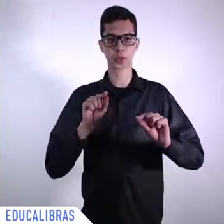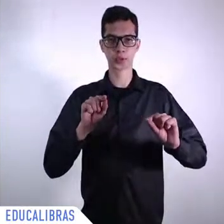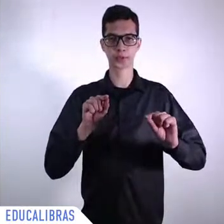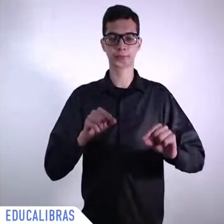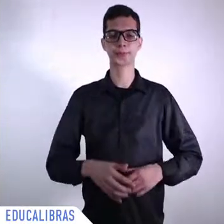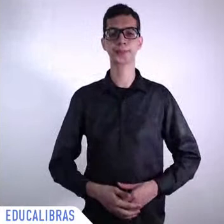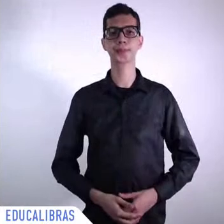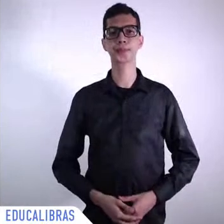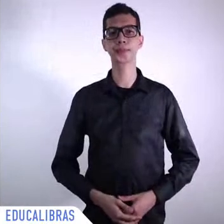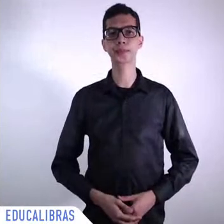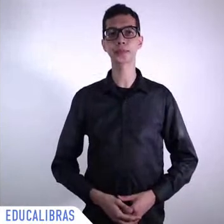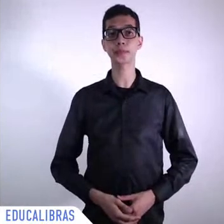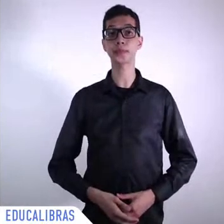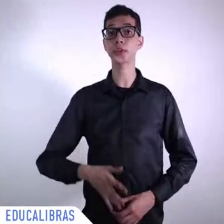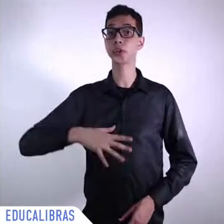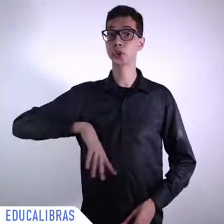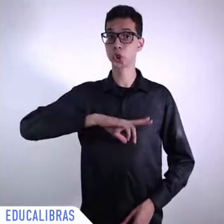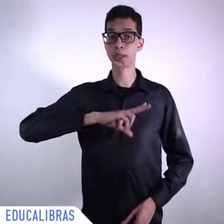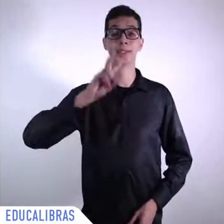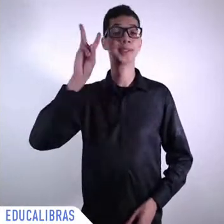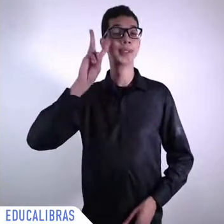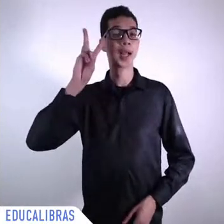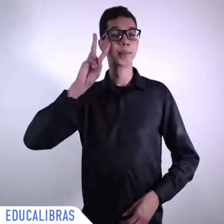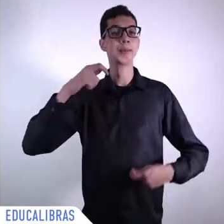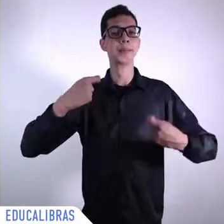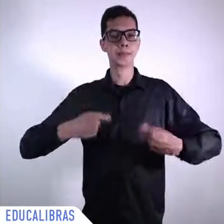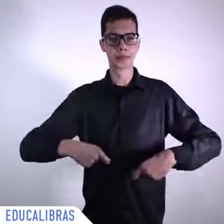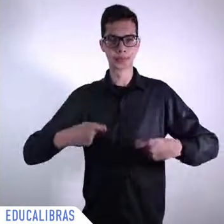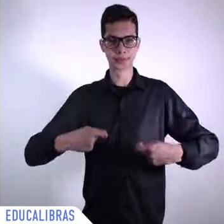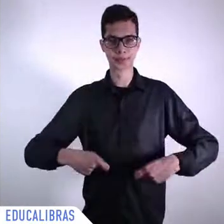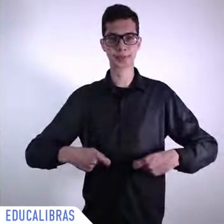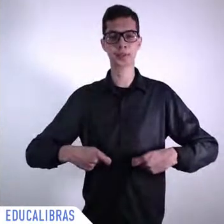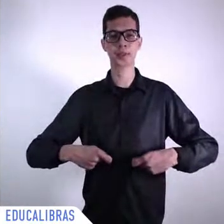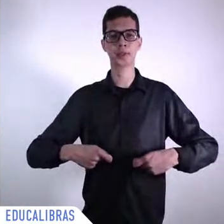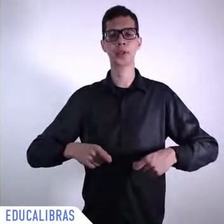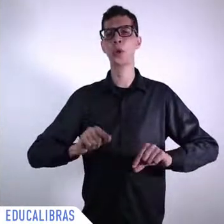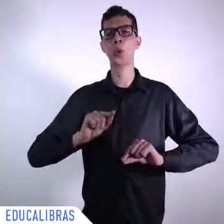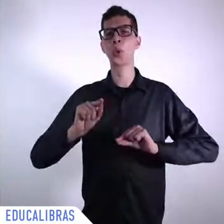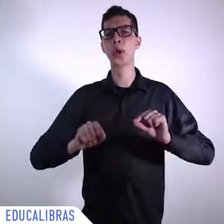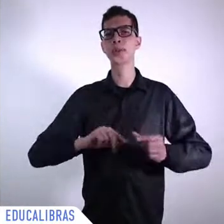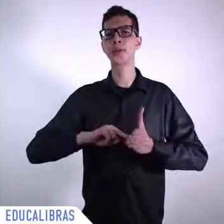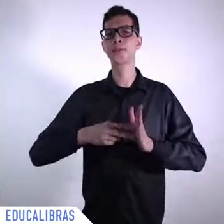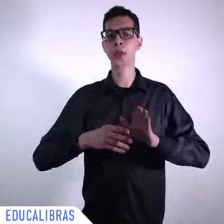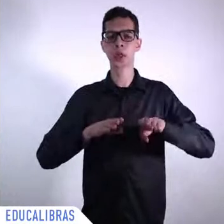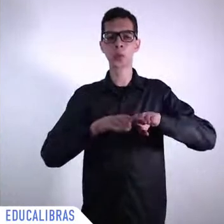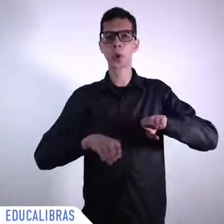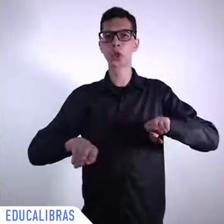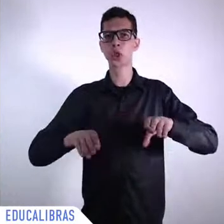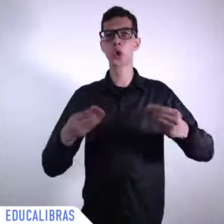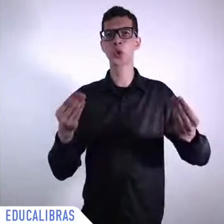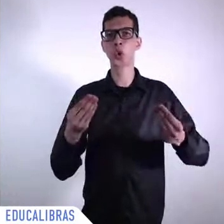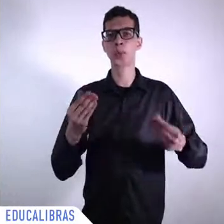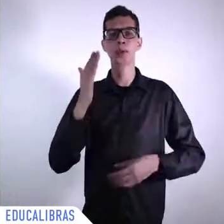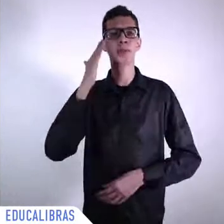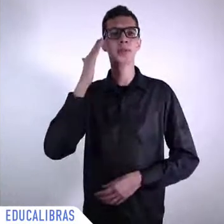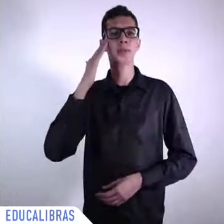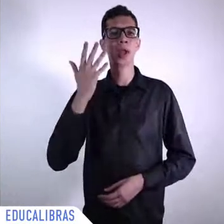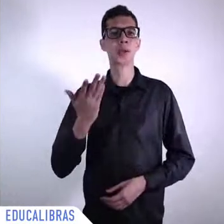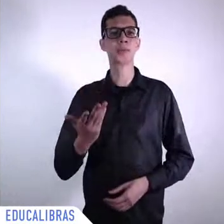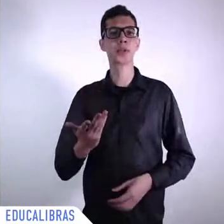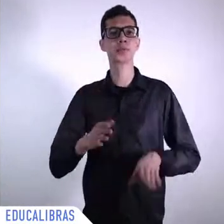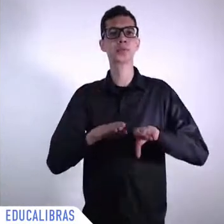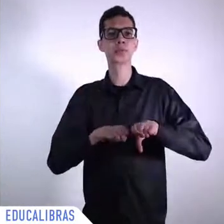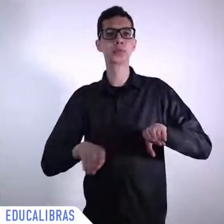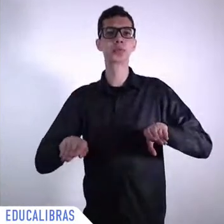inequality and how we measure it because it's really kind of complicated right there is within